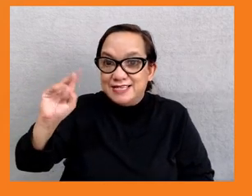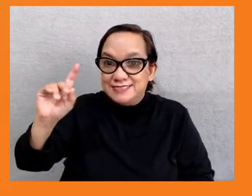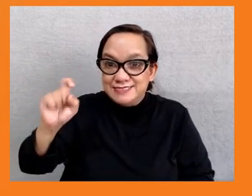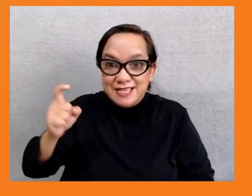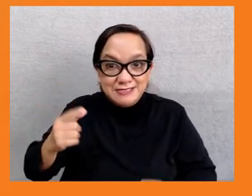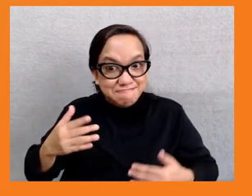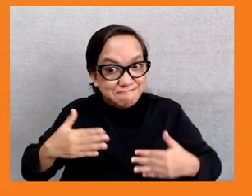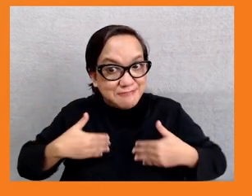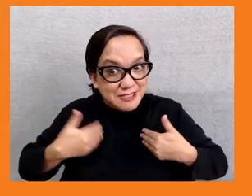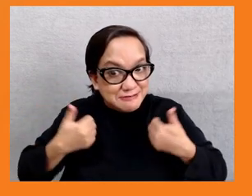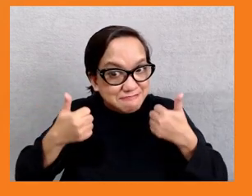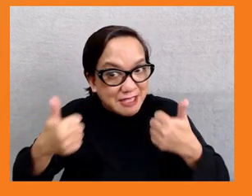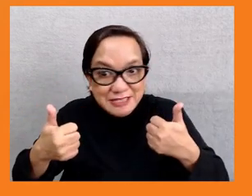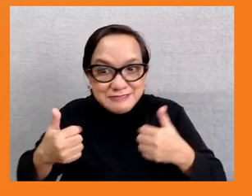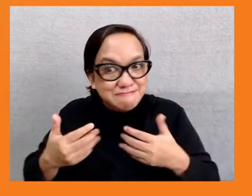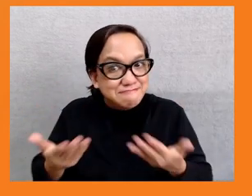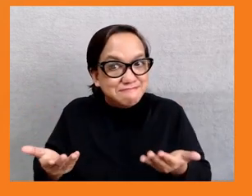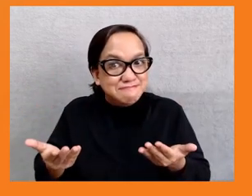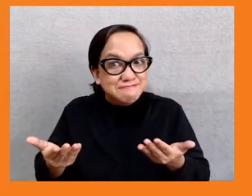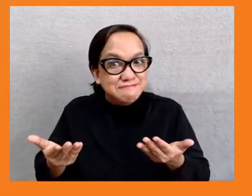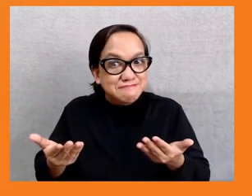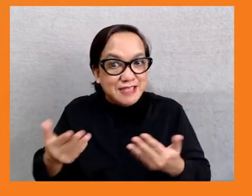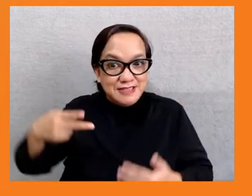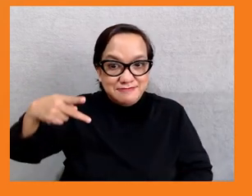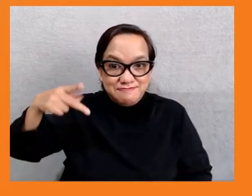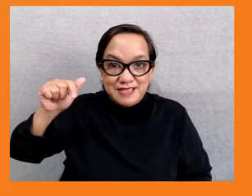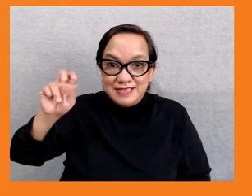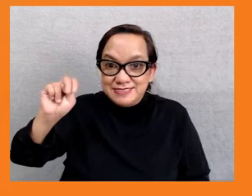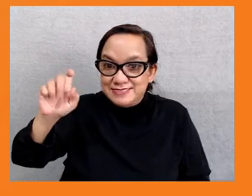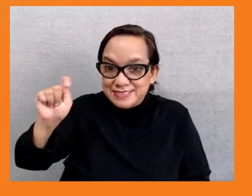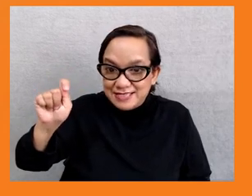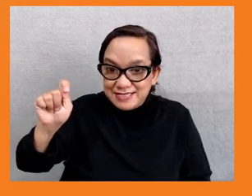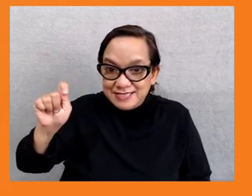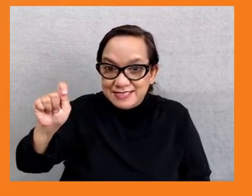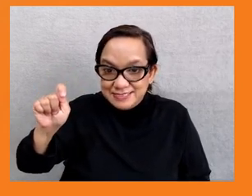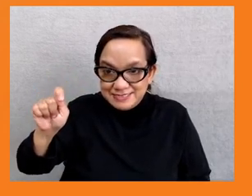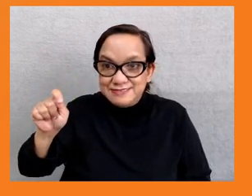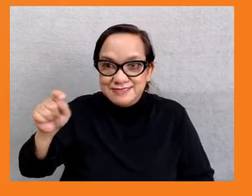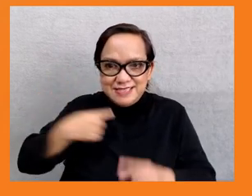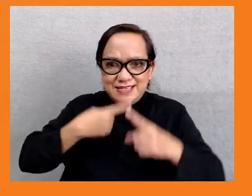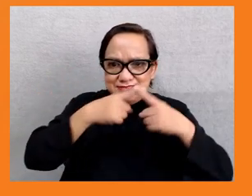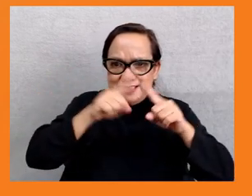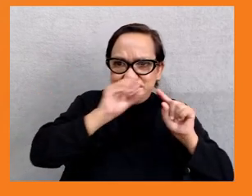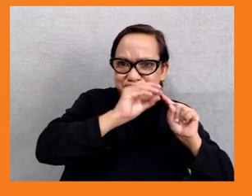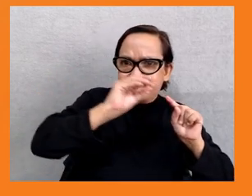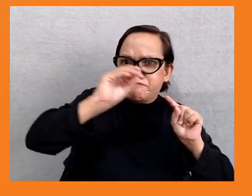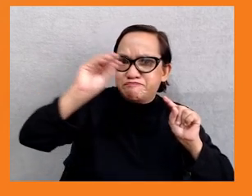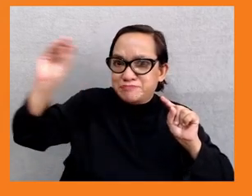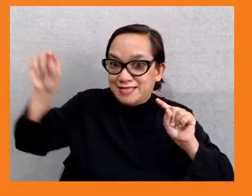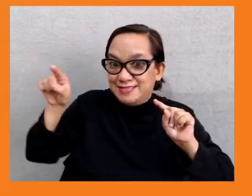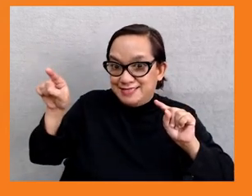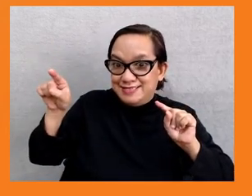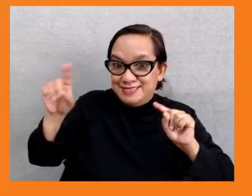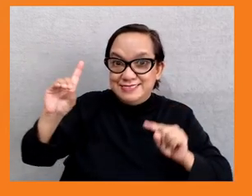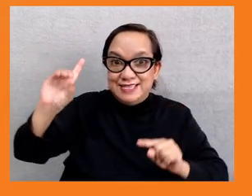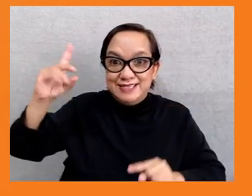more on environmental issues, but still is entrenched kind of in GDP. Then there's ones that complement GDP. And what they